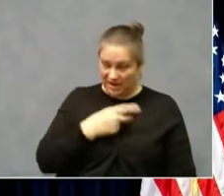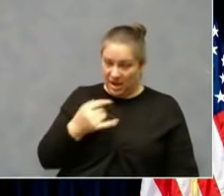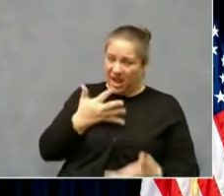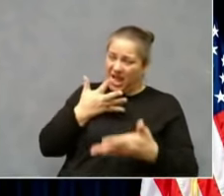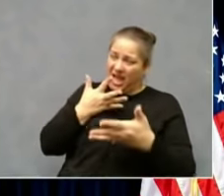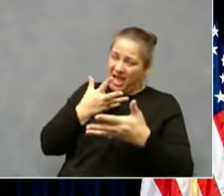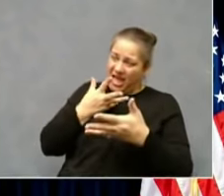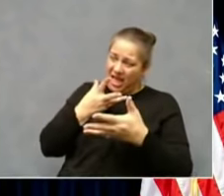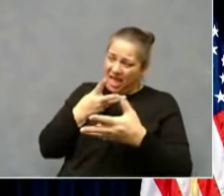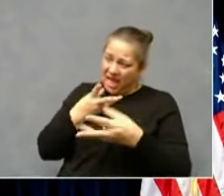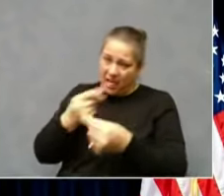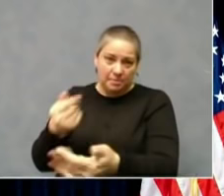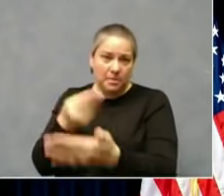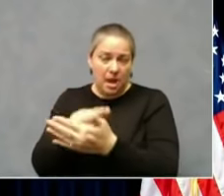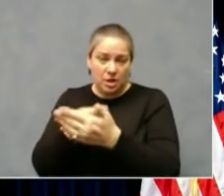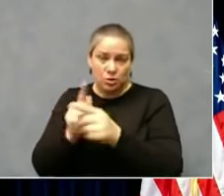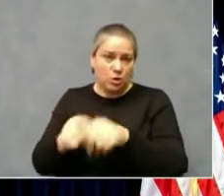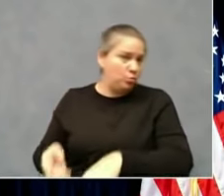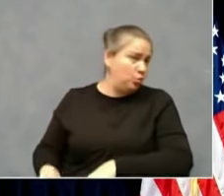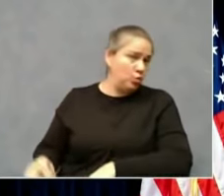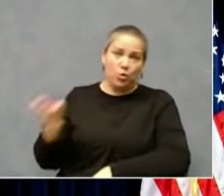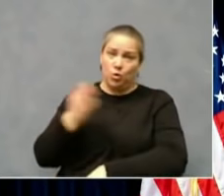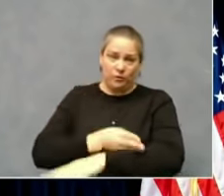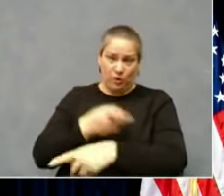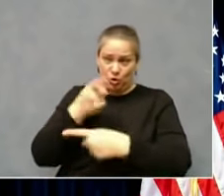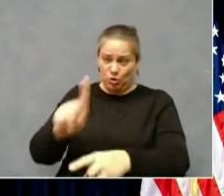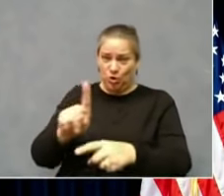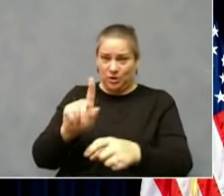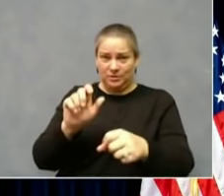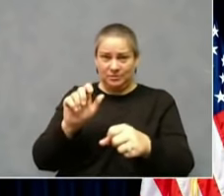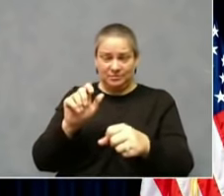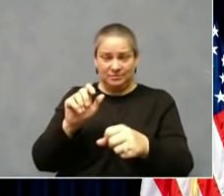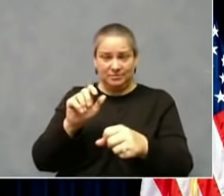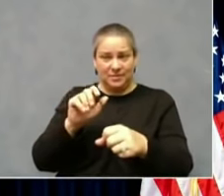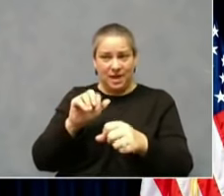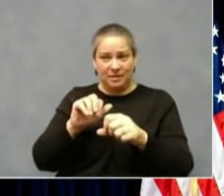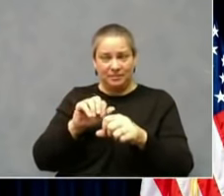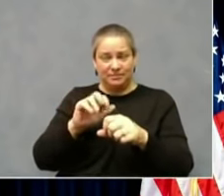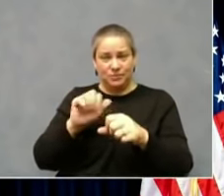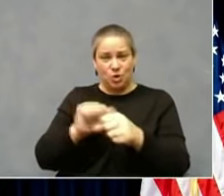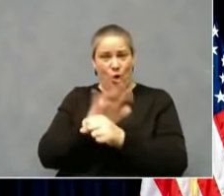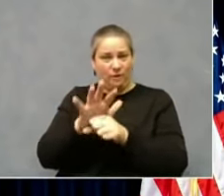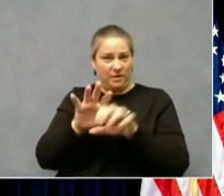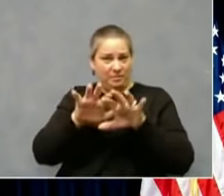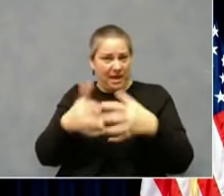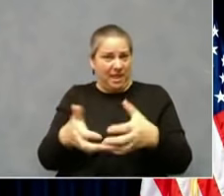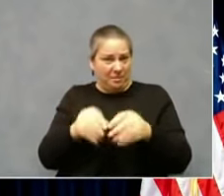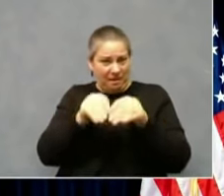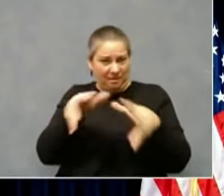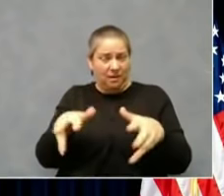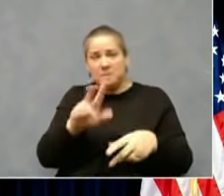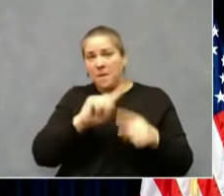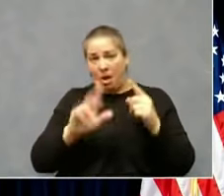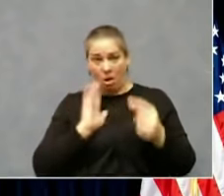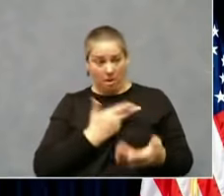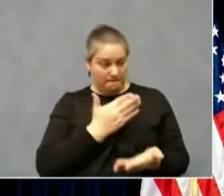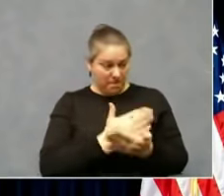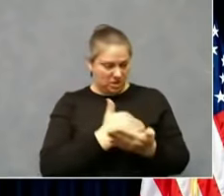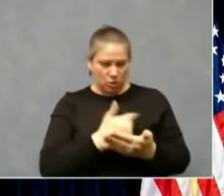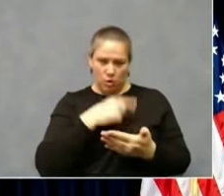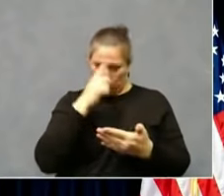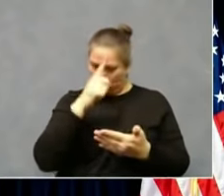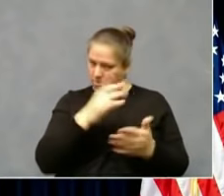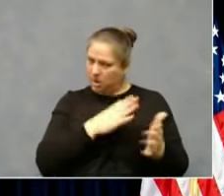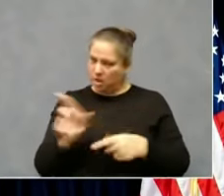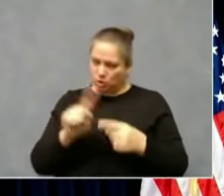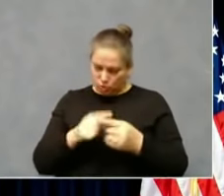But we'll certainly be looking in our budget to do the full and necessary upgrade. What I can promise is we're